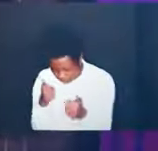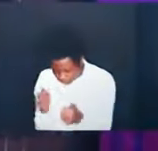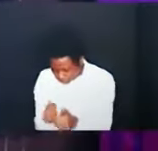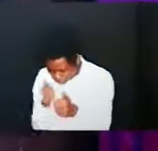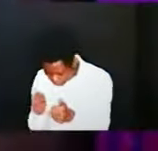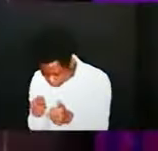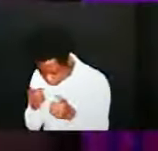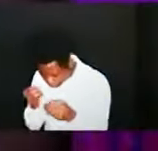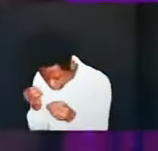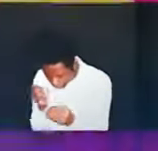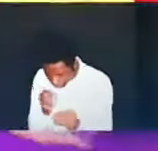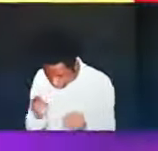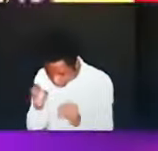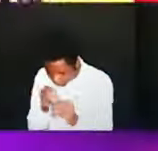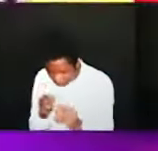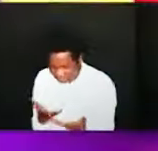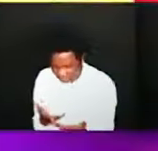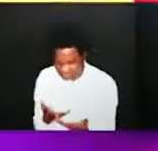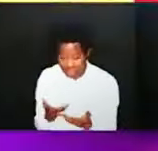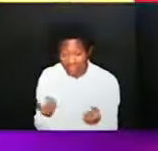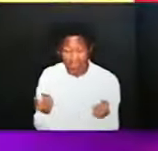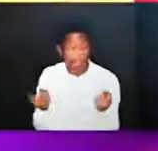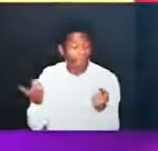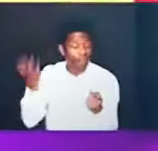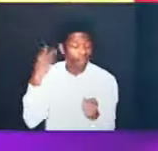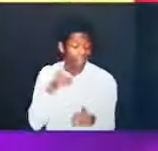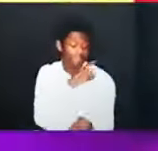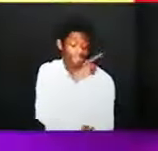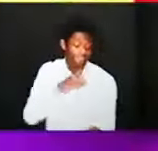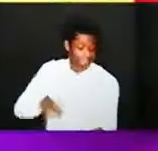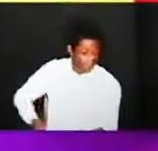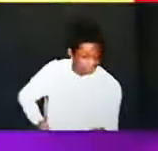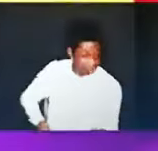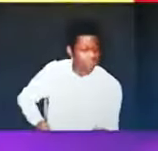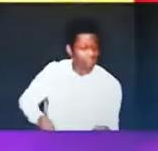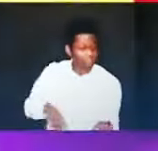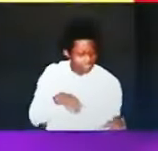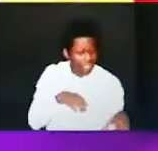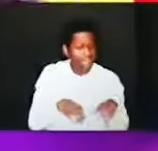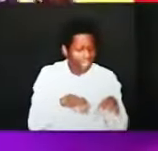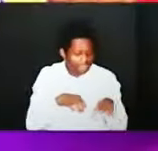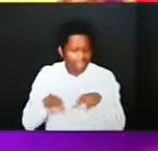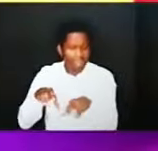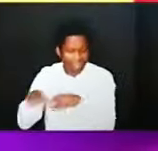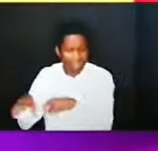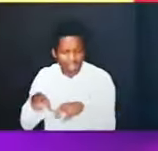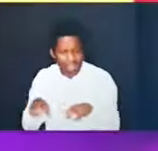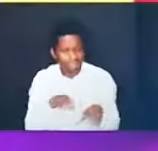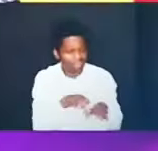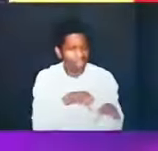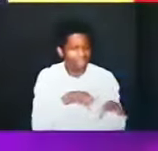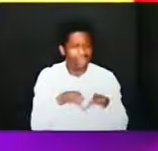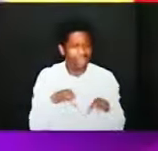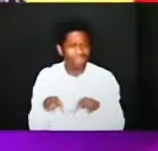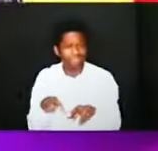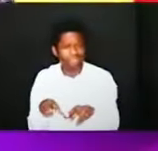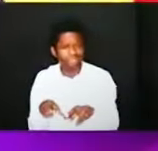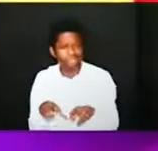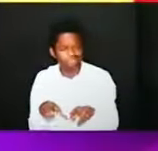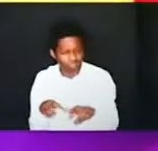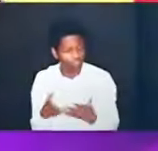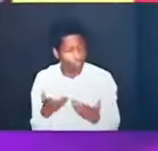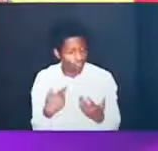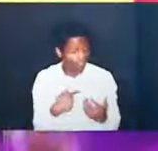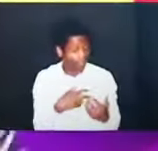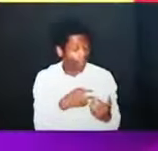now when David had done all he could do and he thought that he had buried the matter between her and